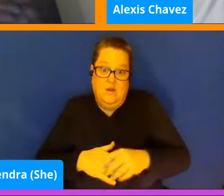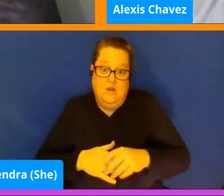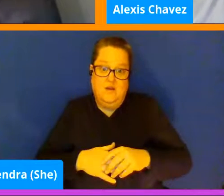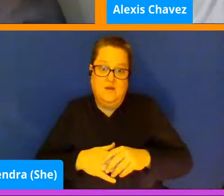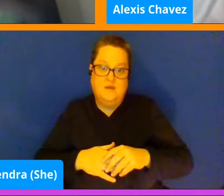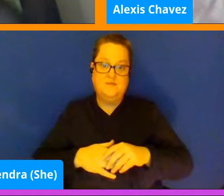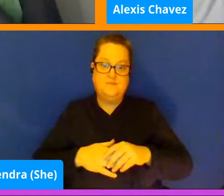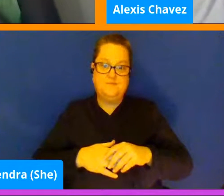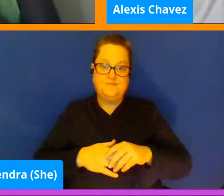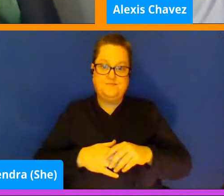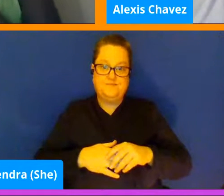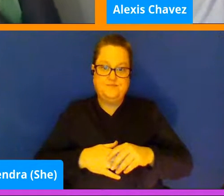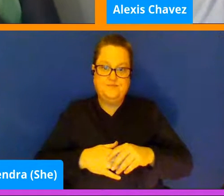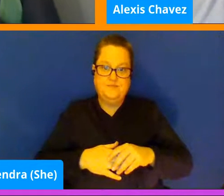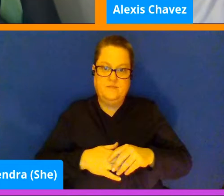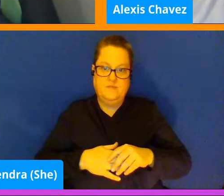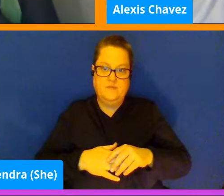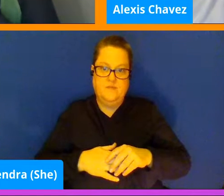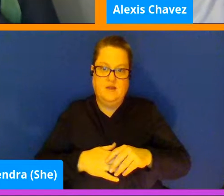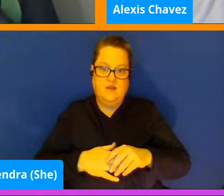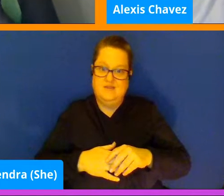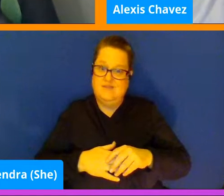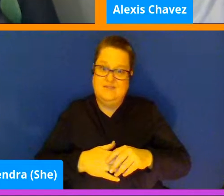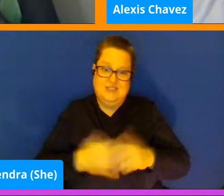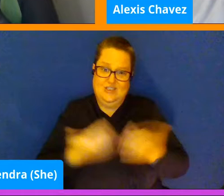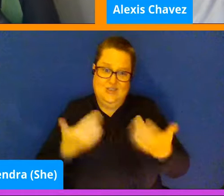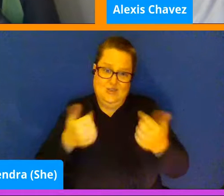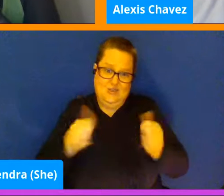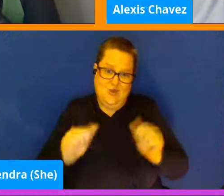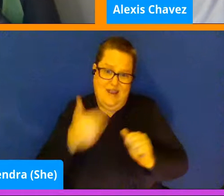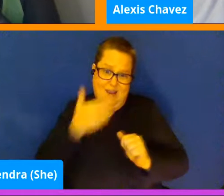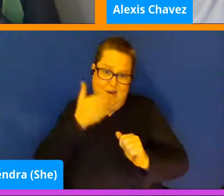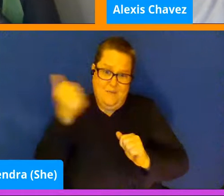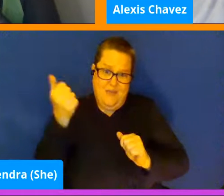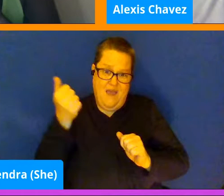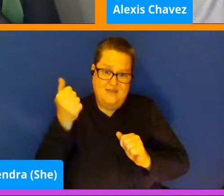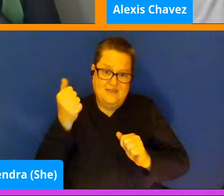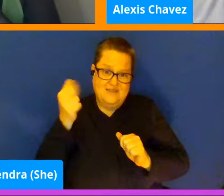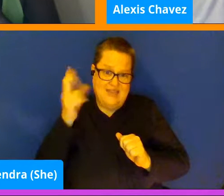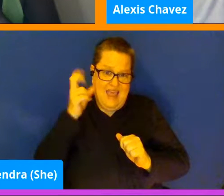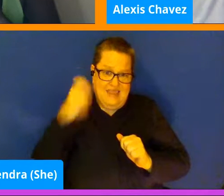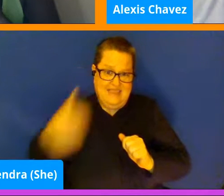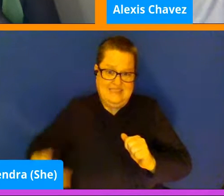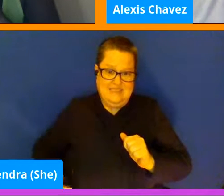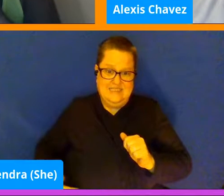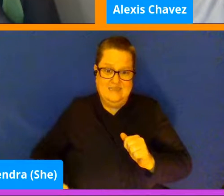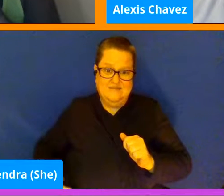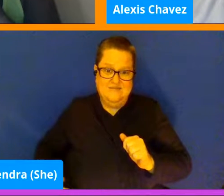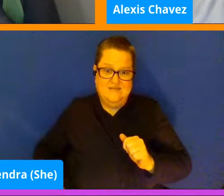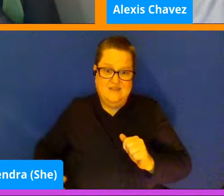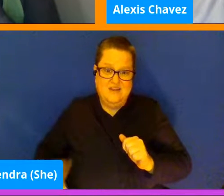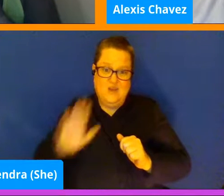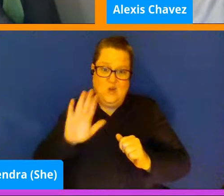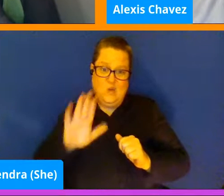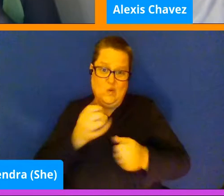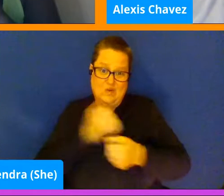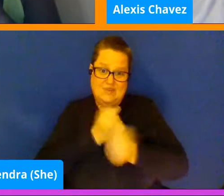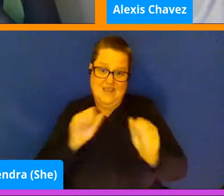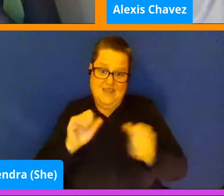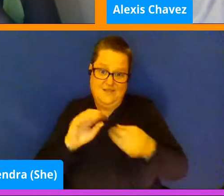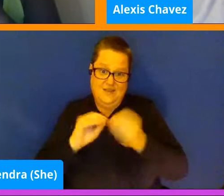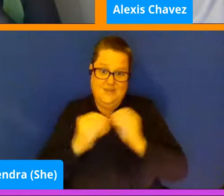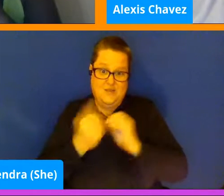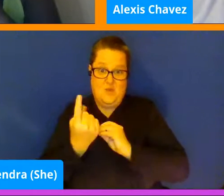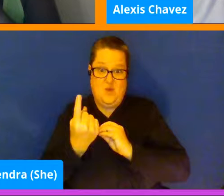try your best and listen, like, listen to yourself. Your safety is number one, absolutely.